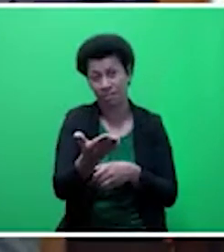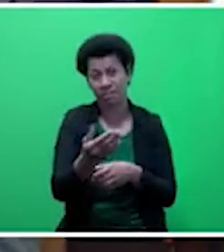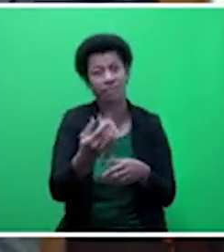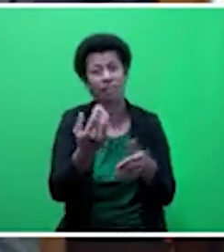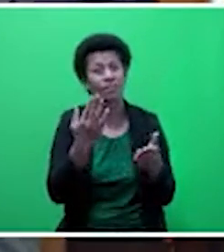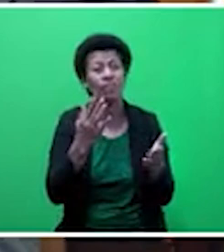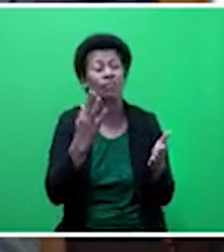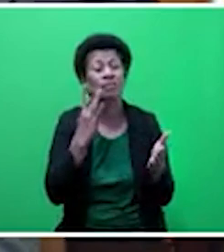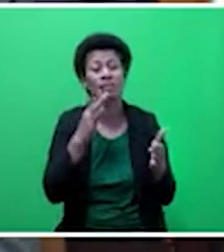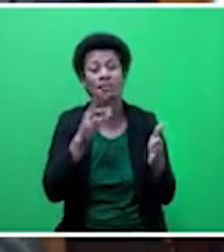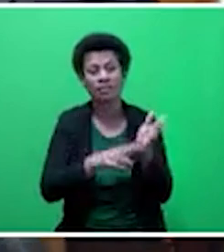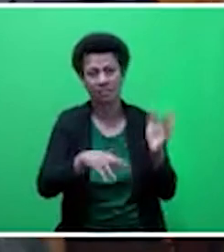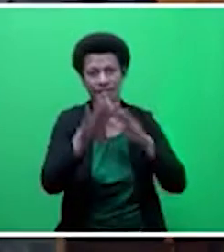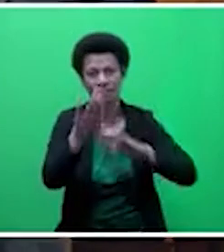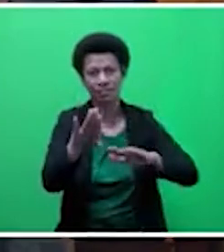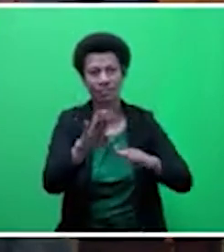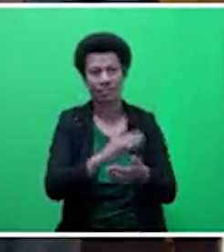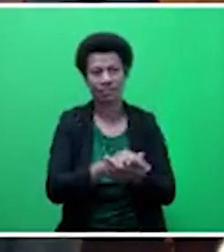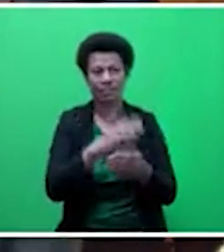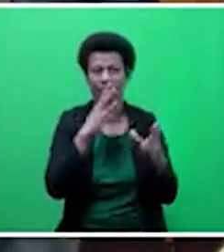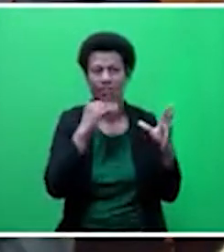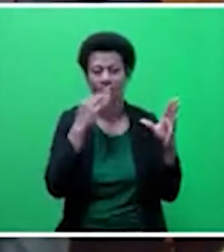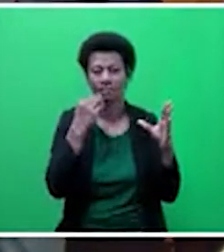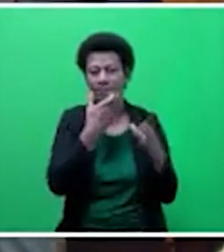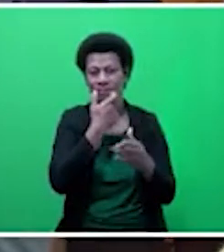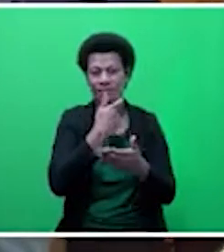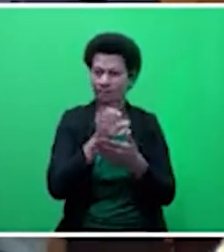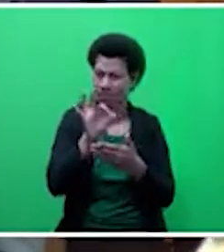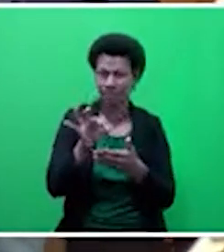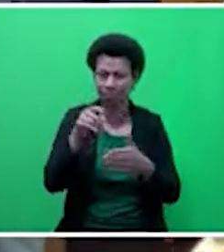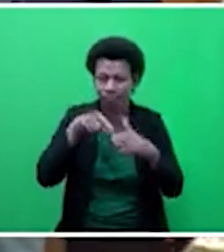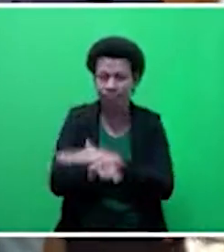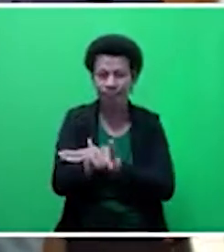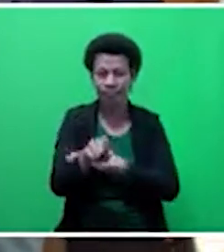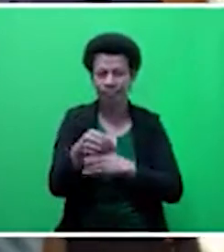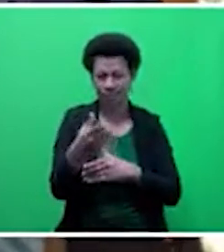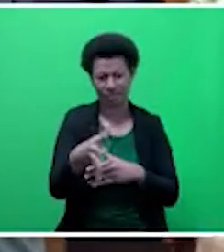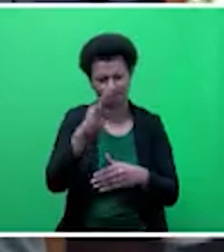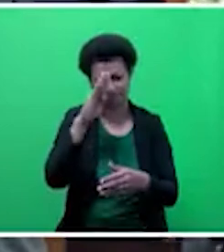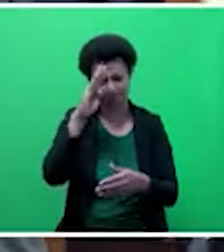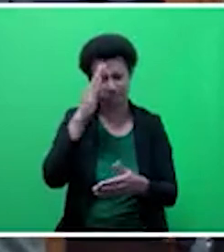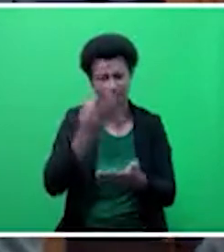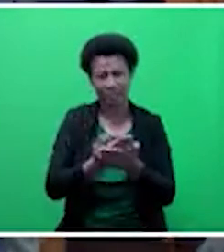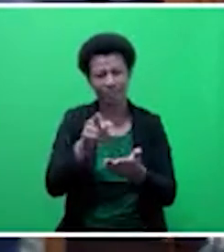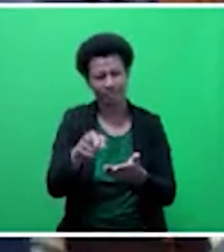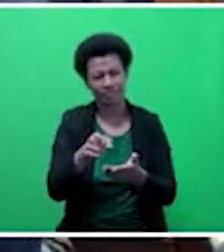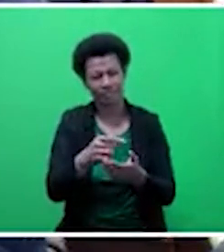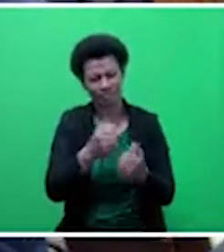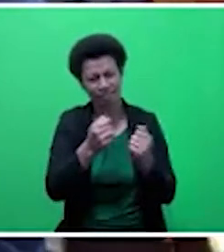New Zealand. Don't do runaway. Do runaway. I wish he was vociferous in New Zealand, Mr. Speaker, sir.